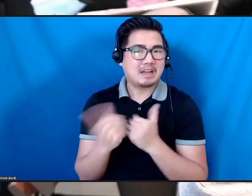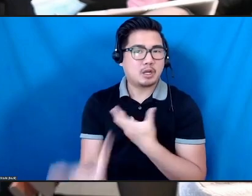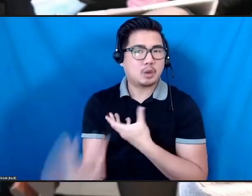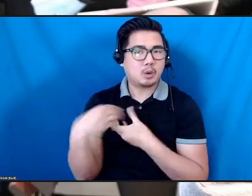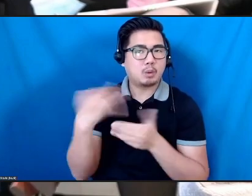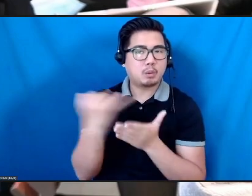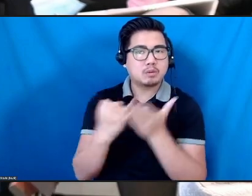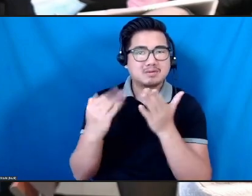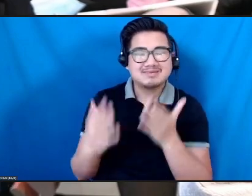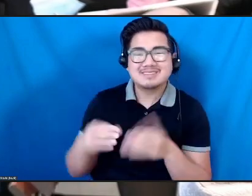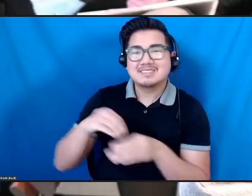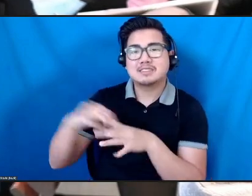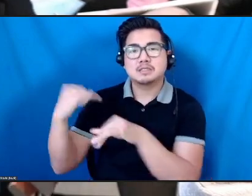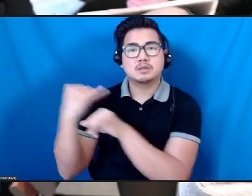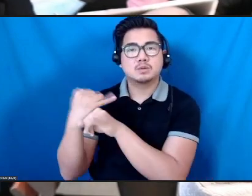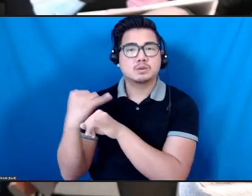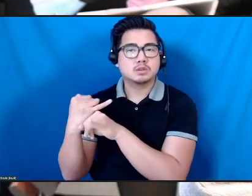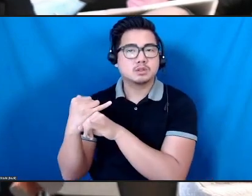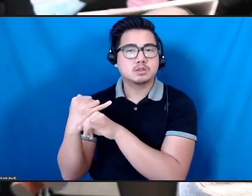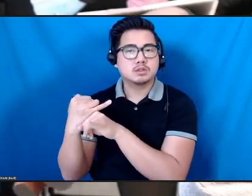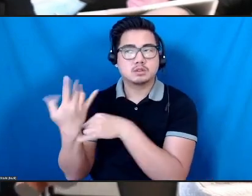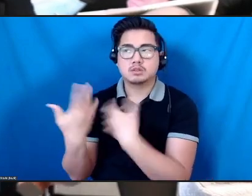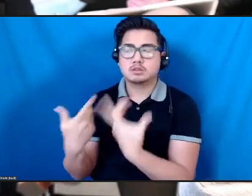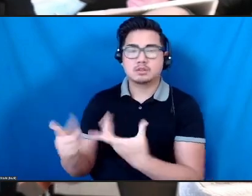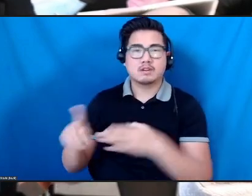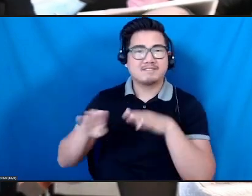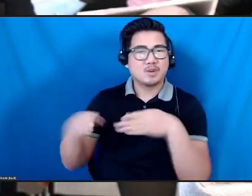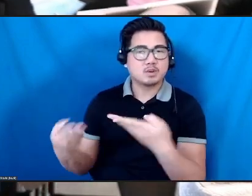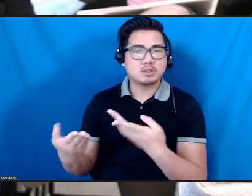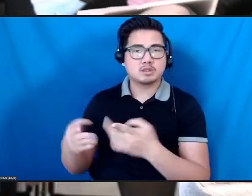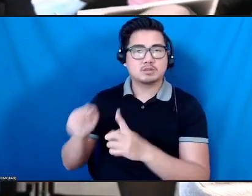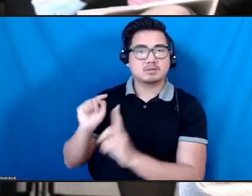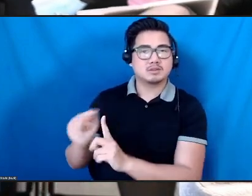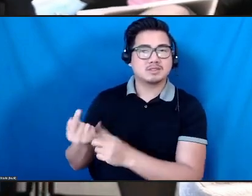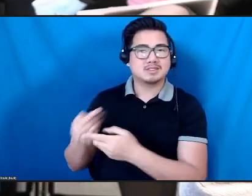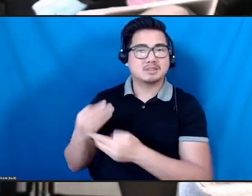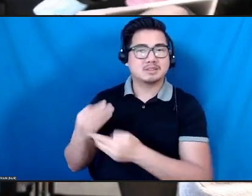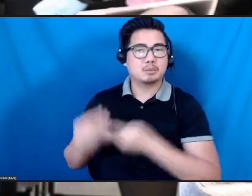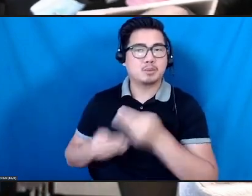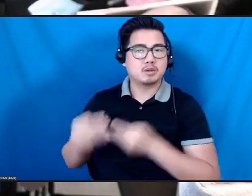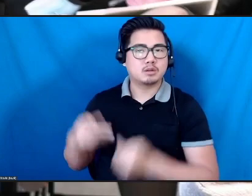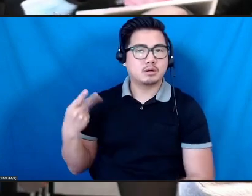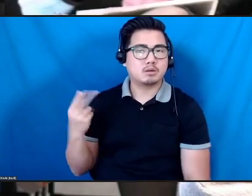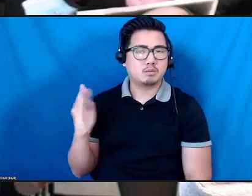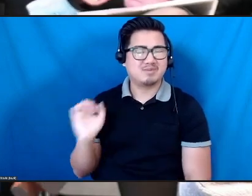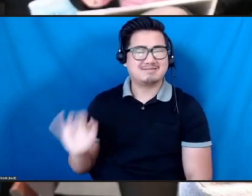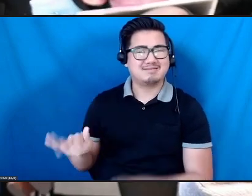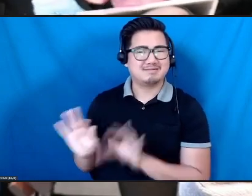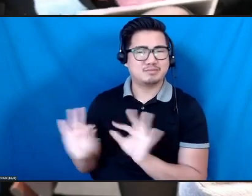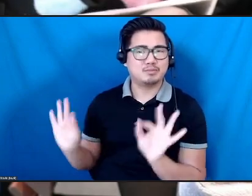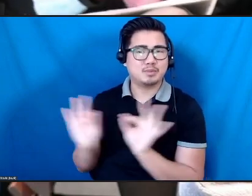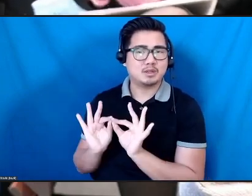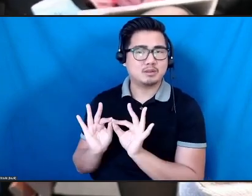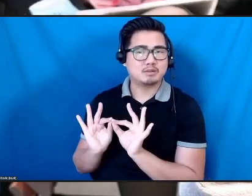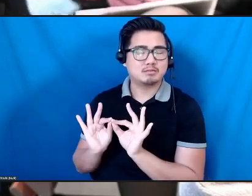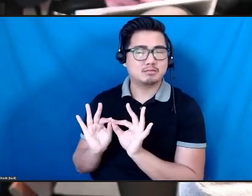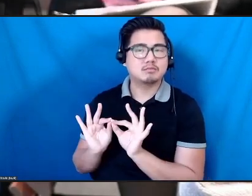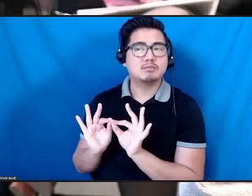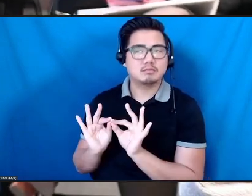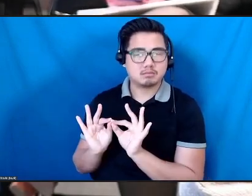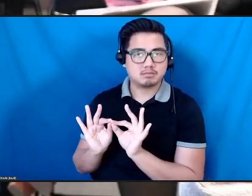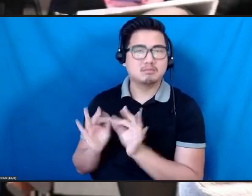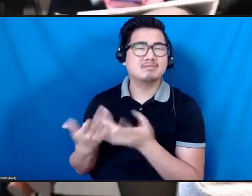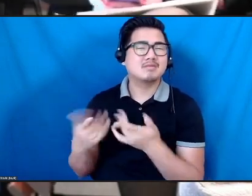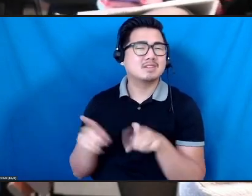focusing on process, which is so critical, and also sometimes really needing to have that